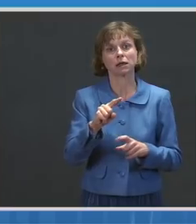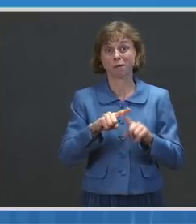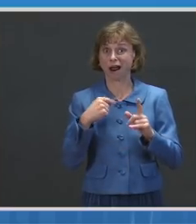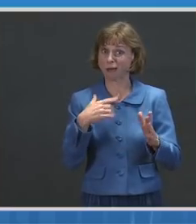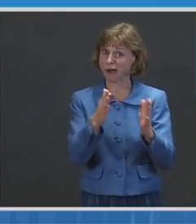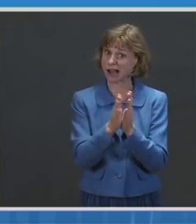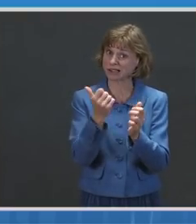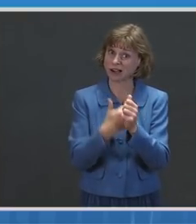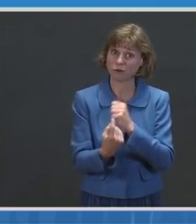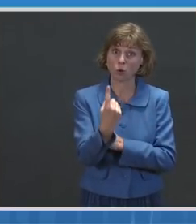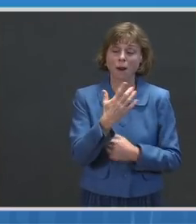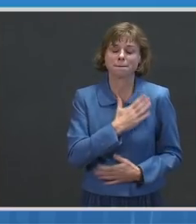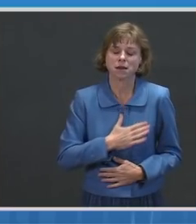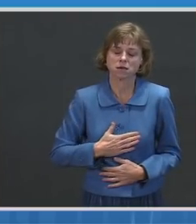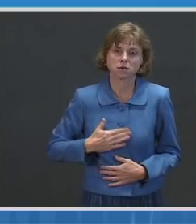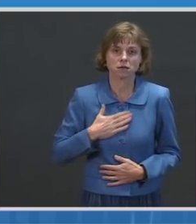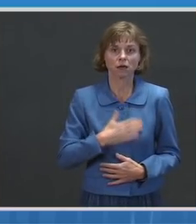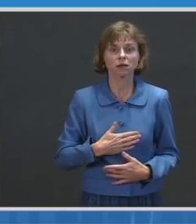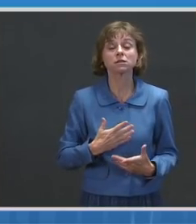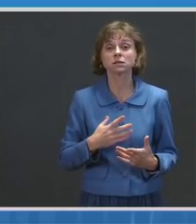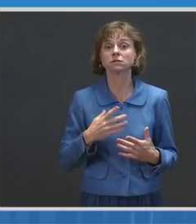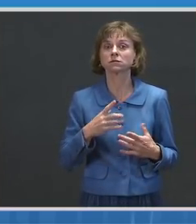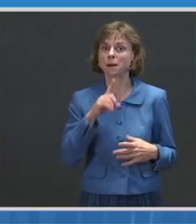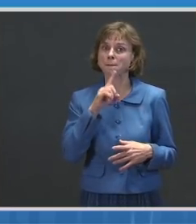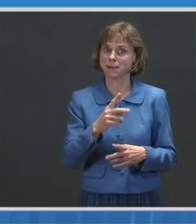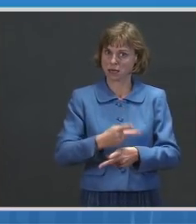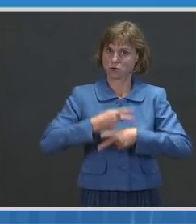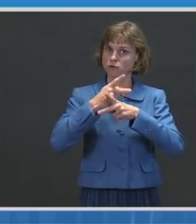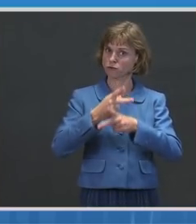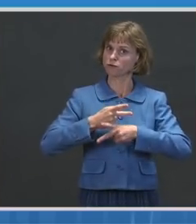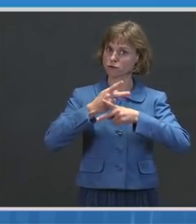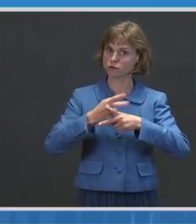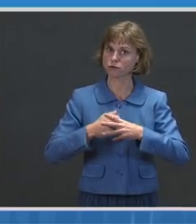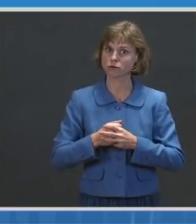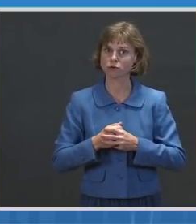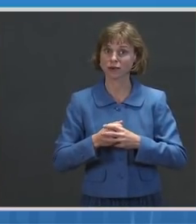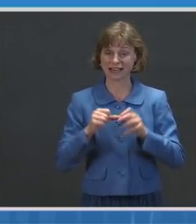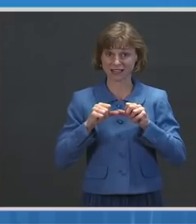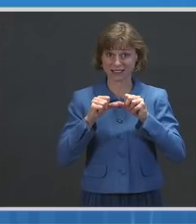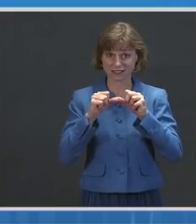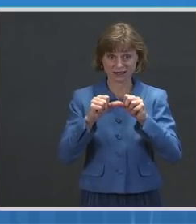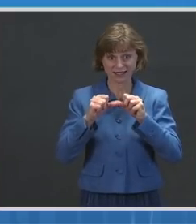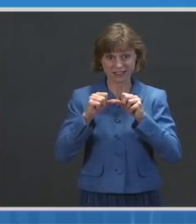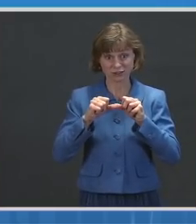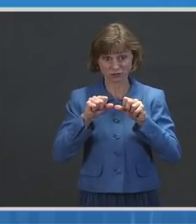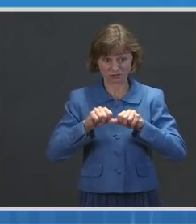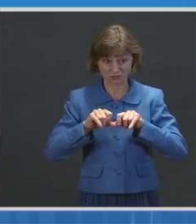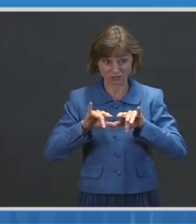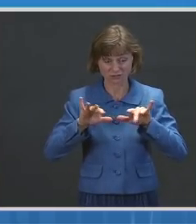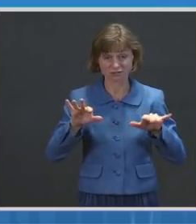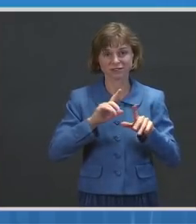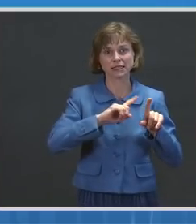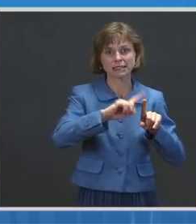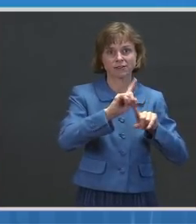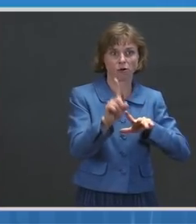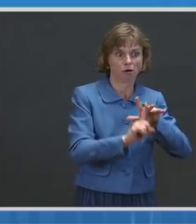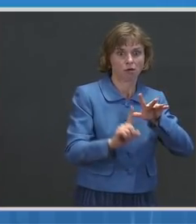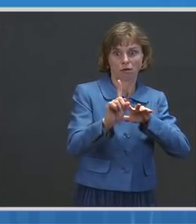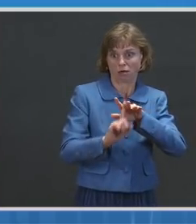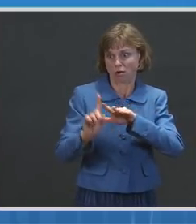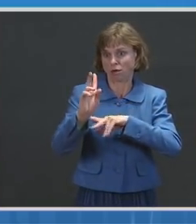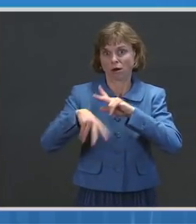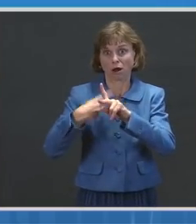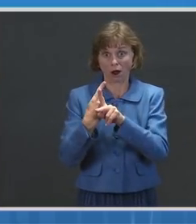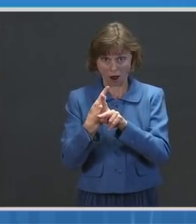to please keep your guard up. The continued proliferation of variants remains of great concern and is a threat